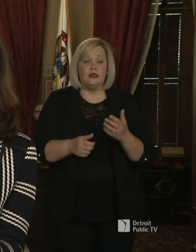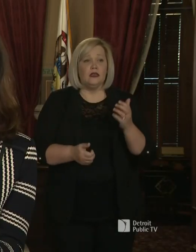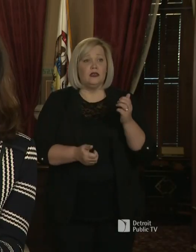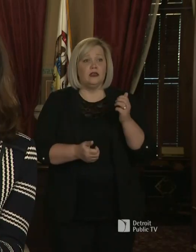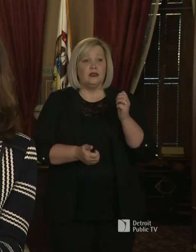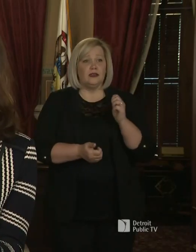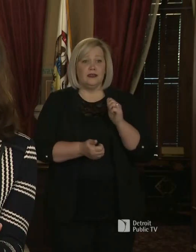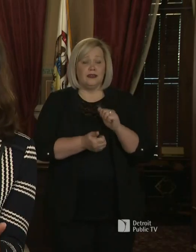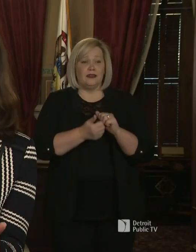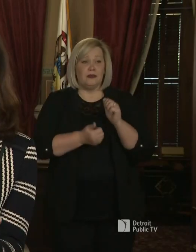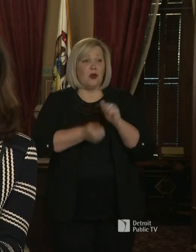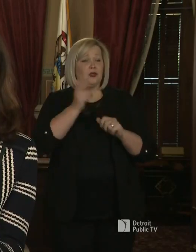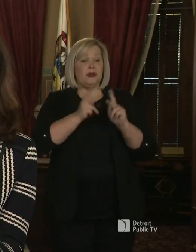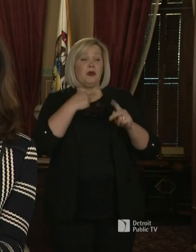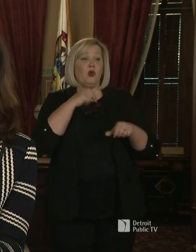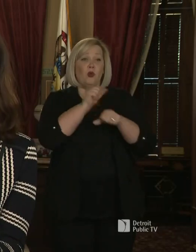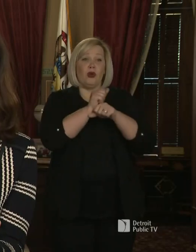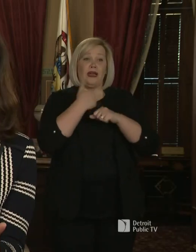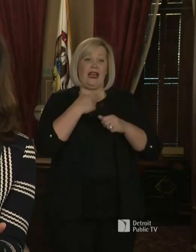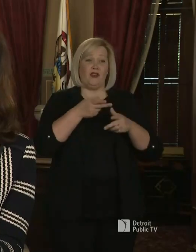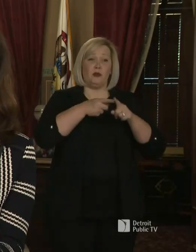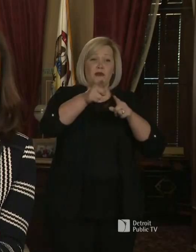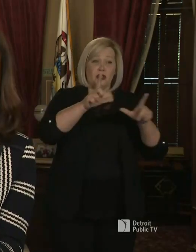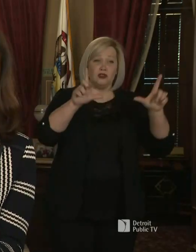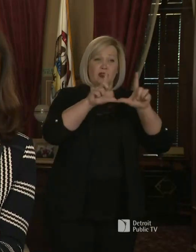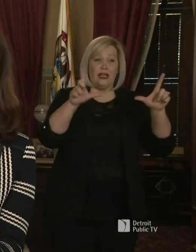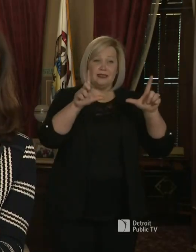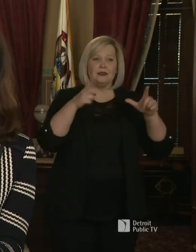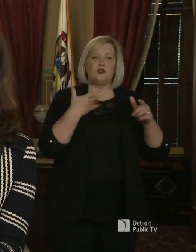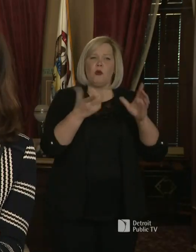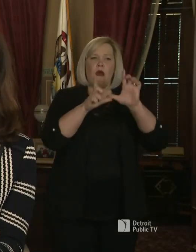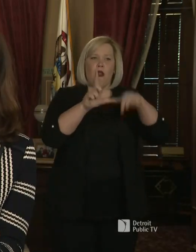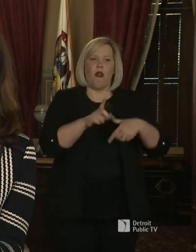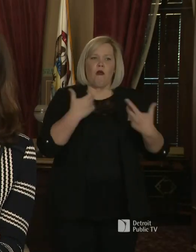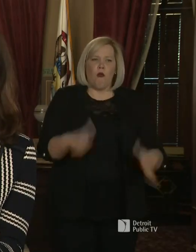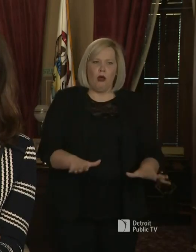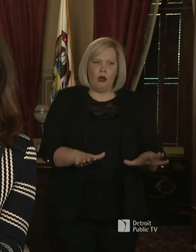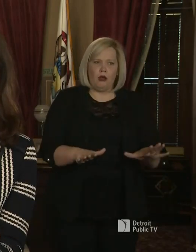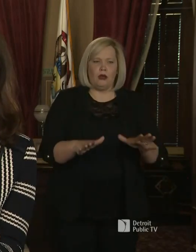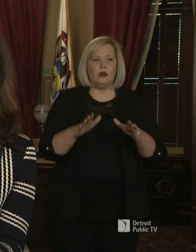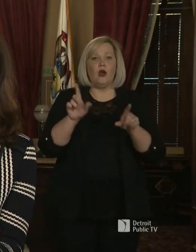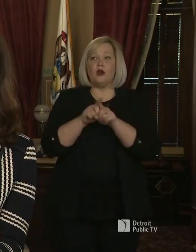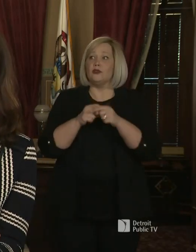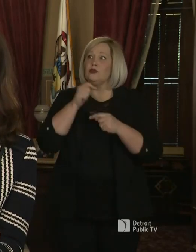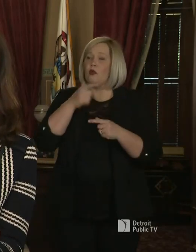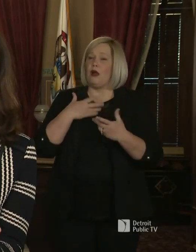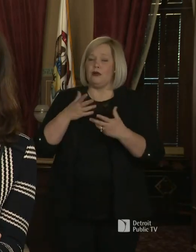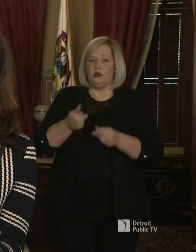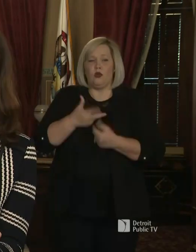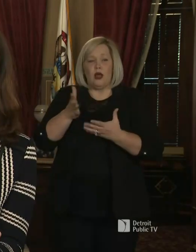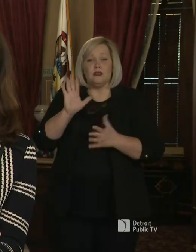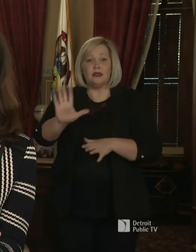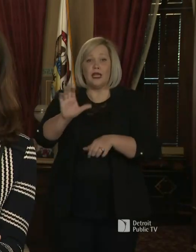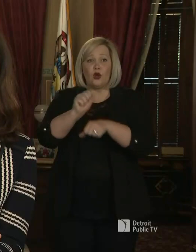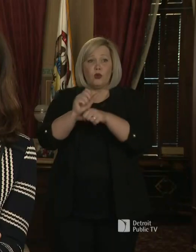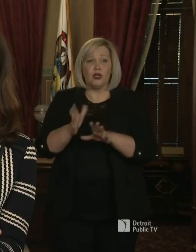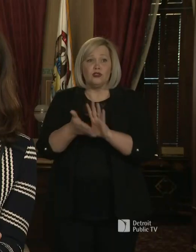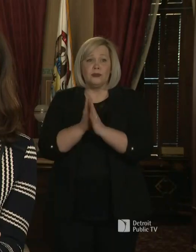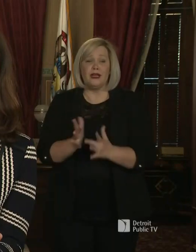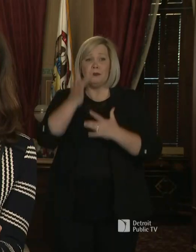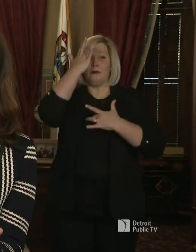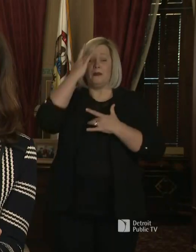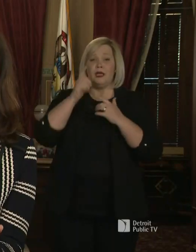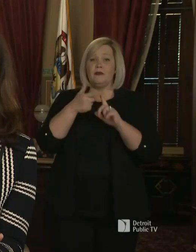state don't want to put that in jeopardy. They don't want to rack up fines. And most importantly, I know that they don't want to expose their employees to COVID-19.